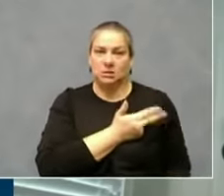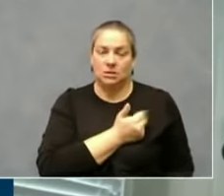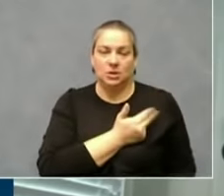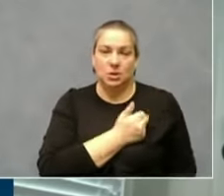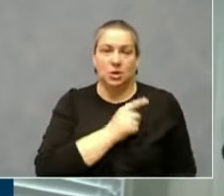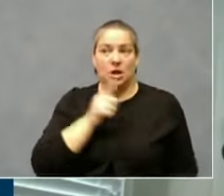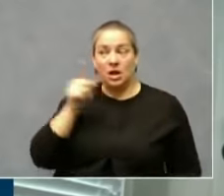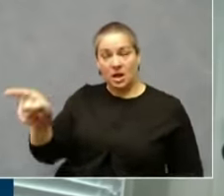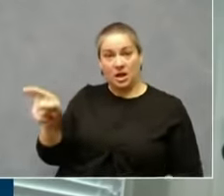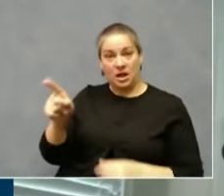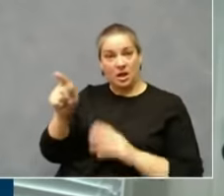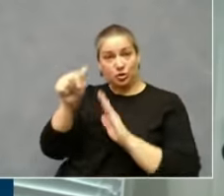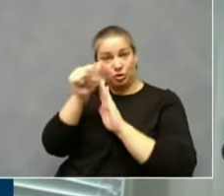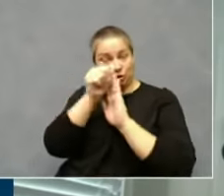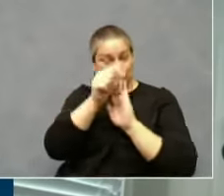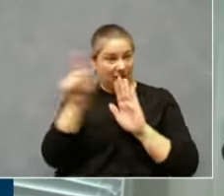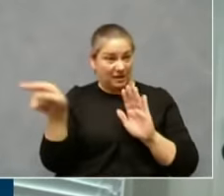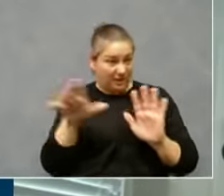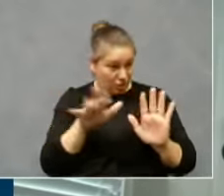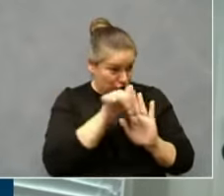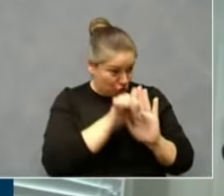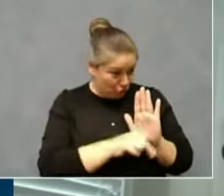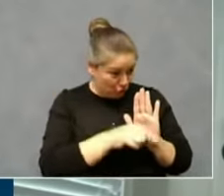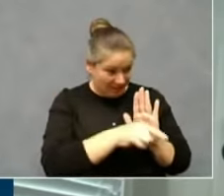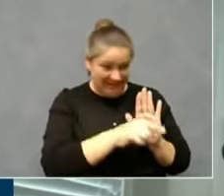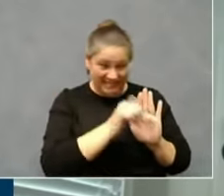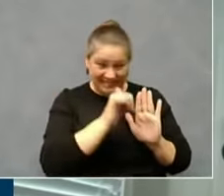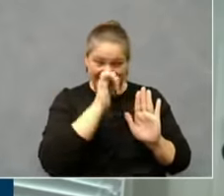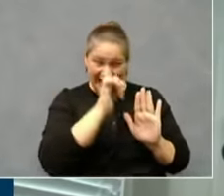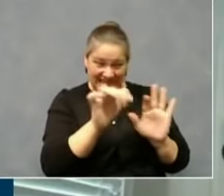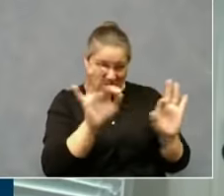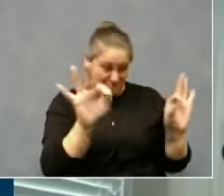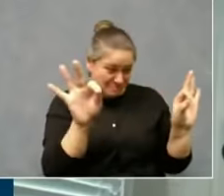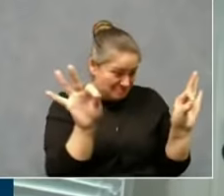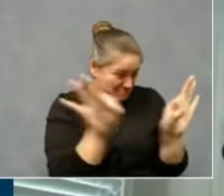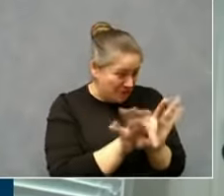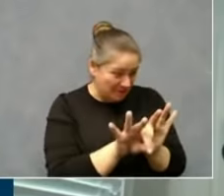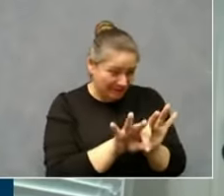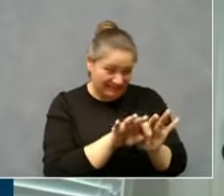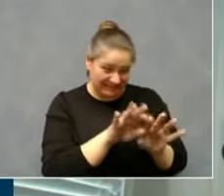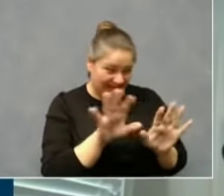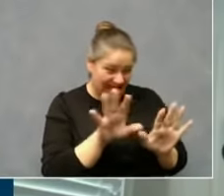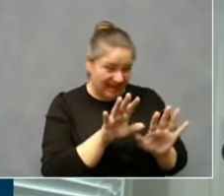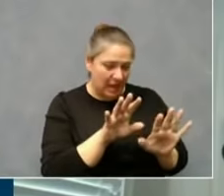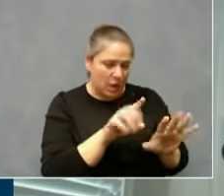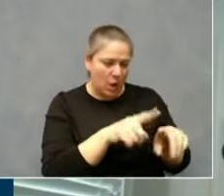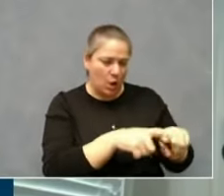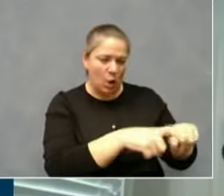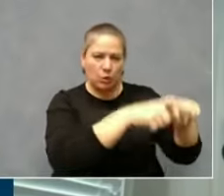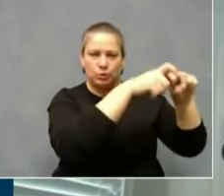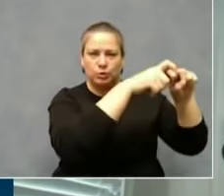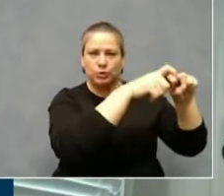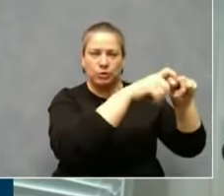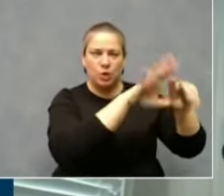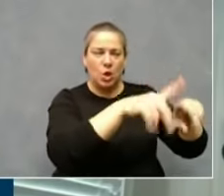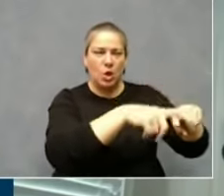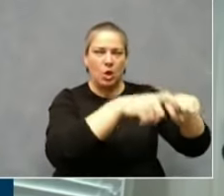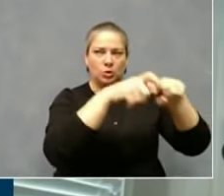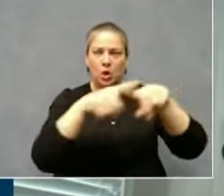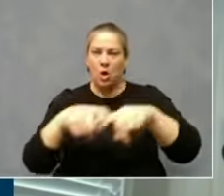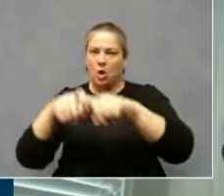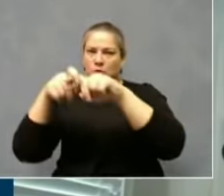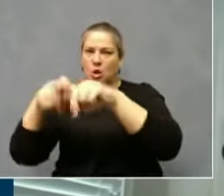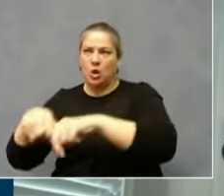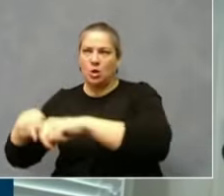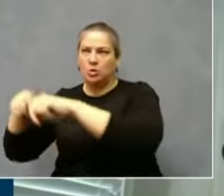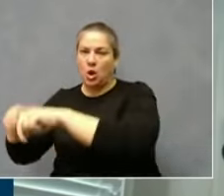space for COVID patients and to continue operating the hospital as best they were able while their own staff began to